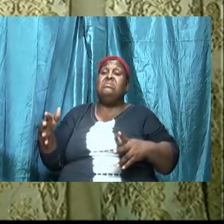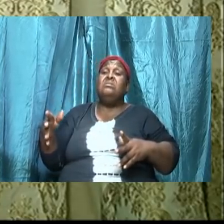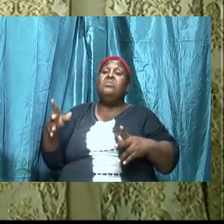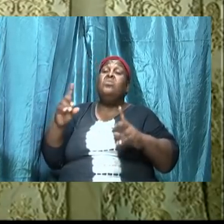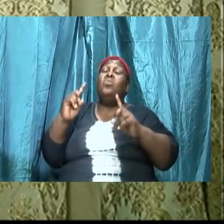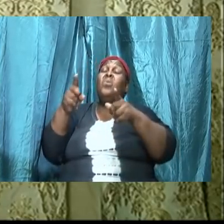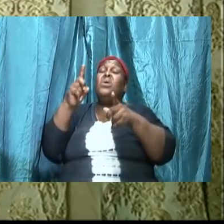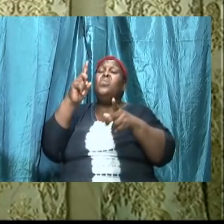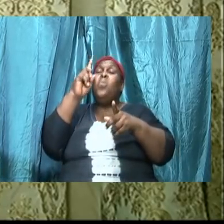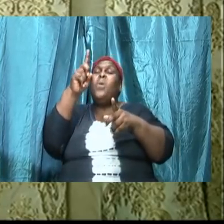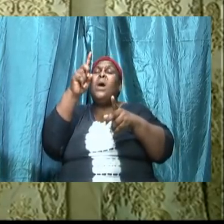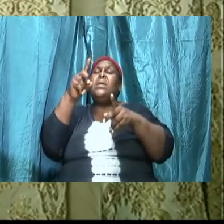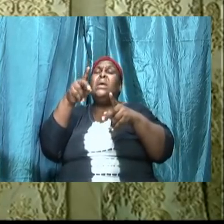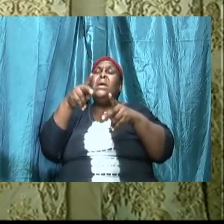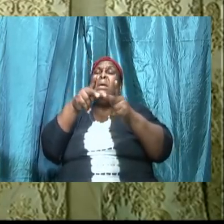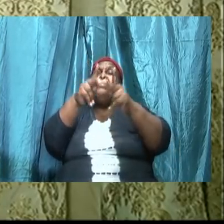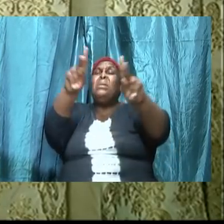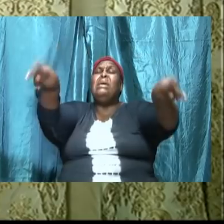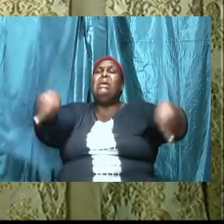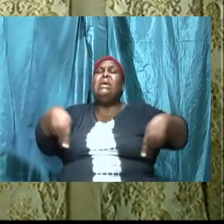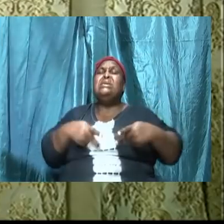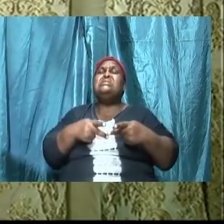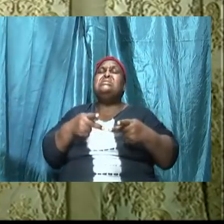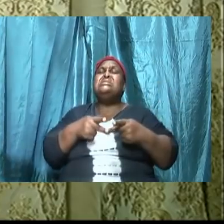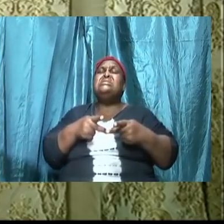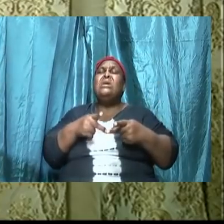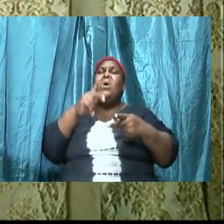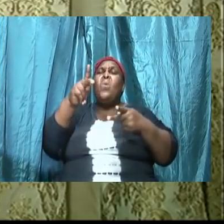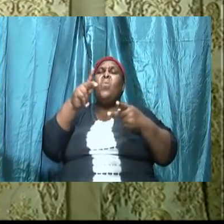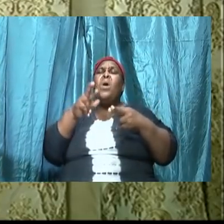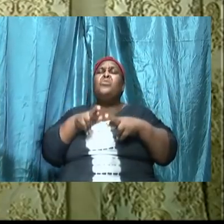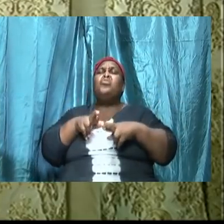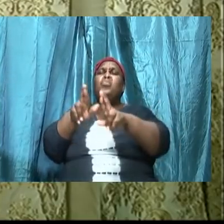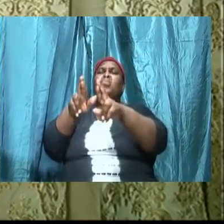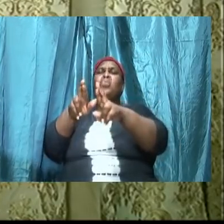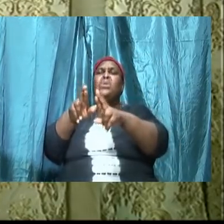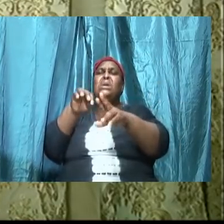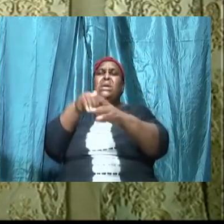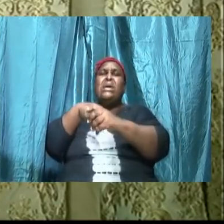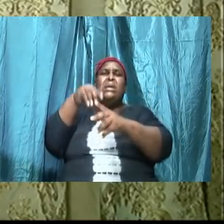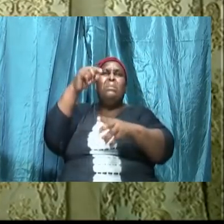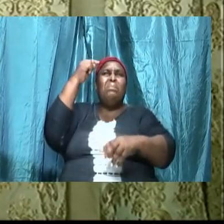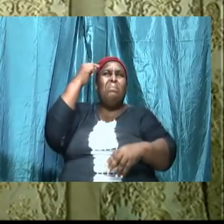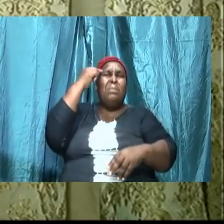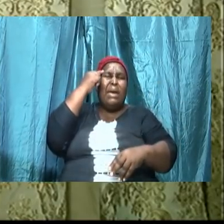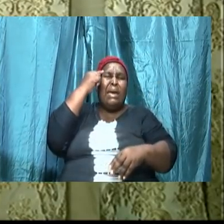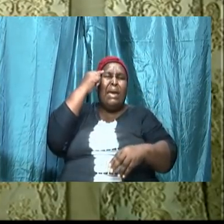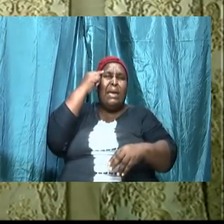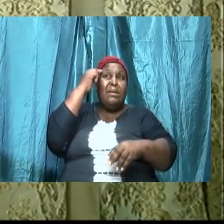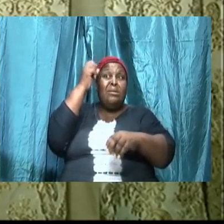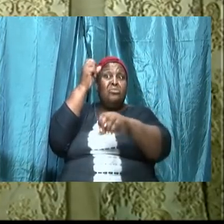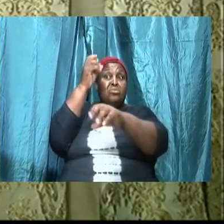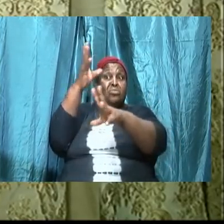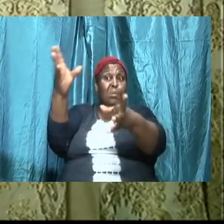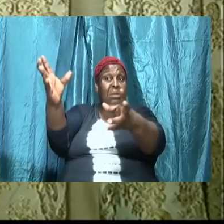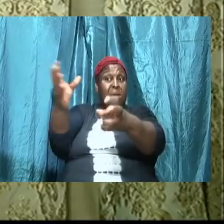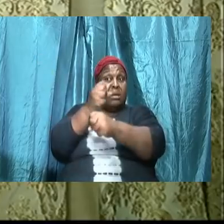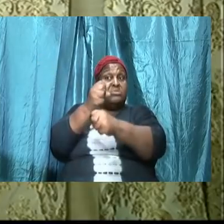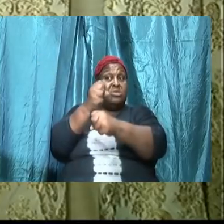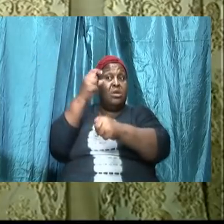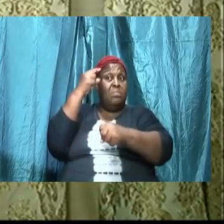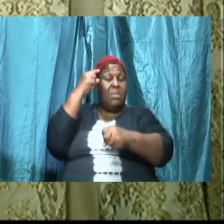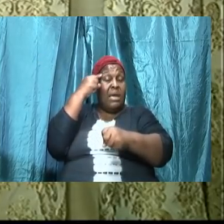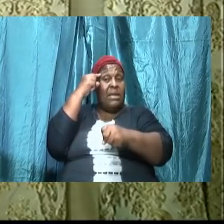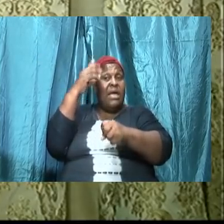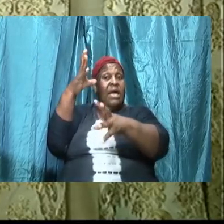on one road and that place is into our minds to captivate first of all to capture it and